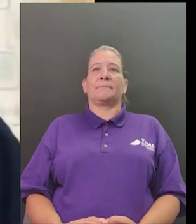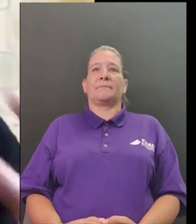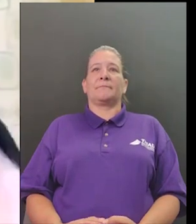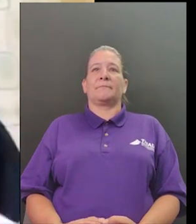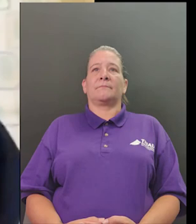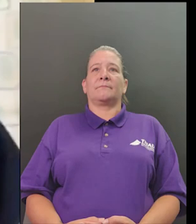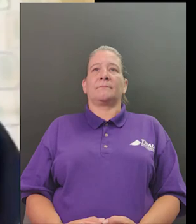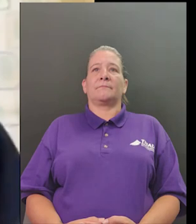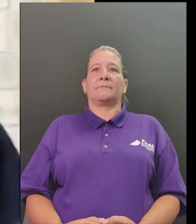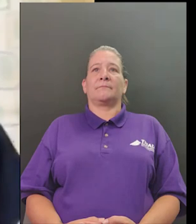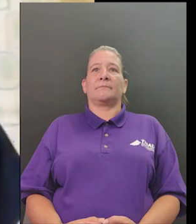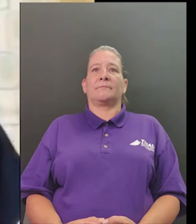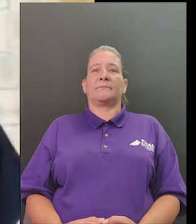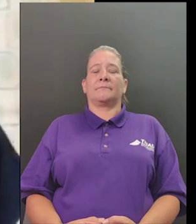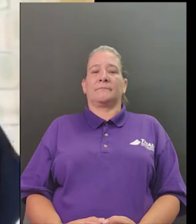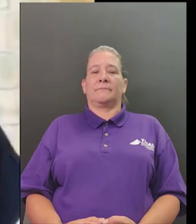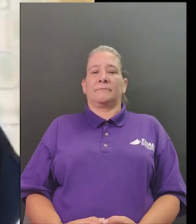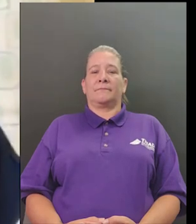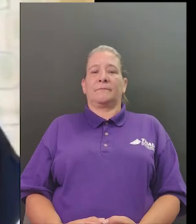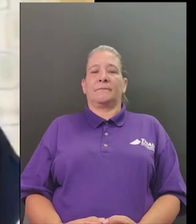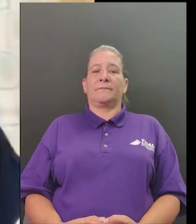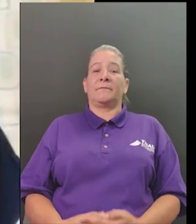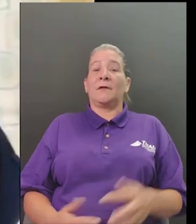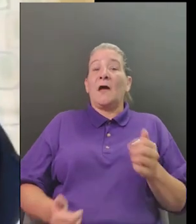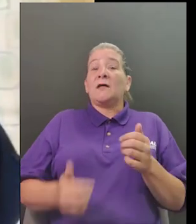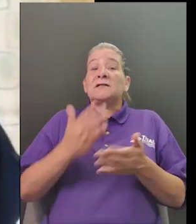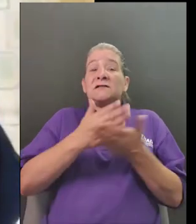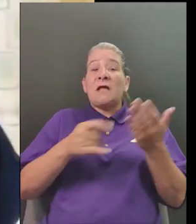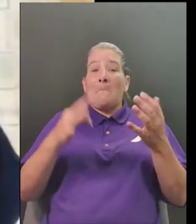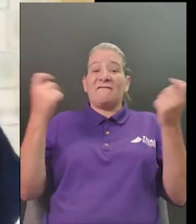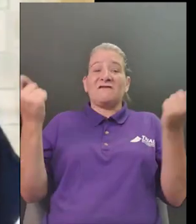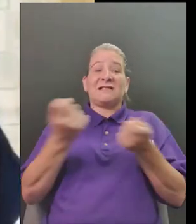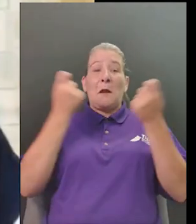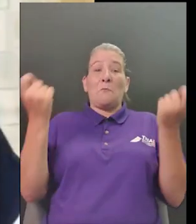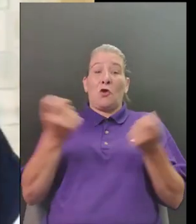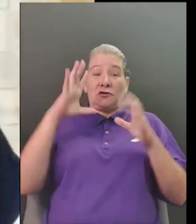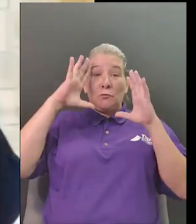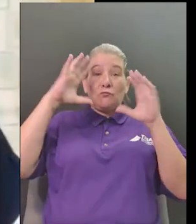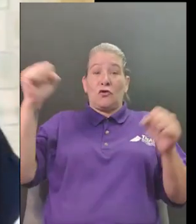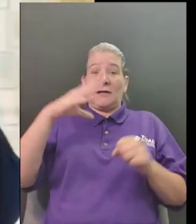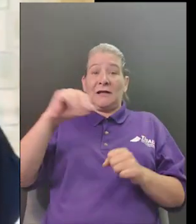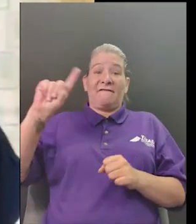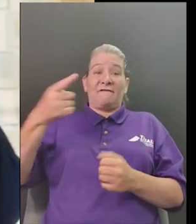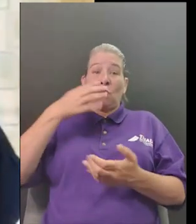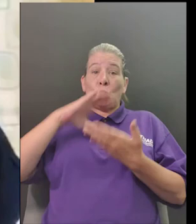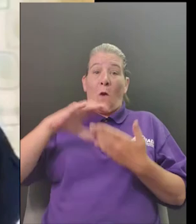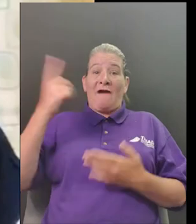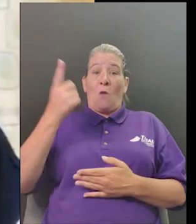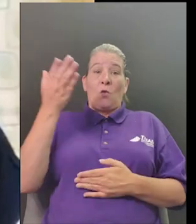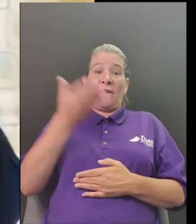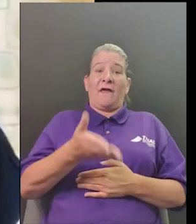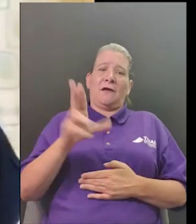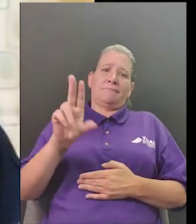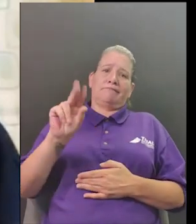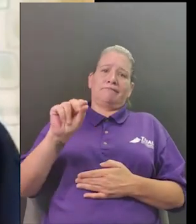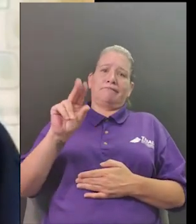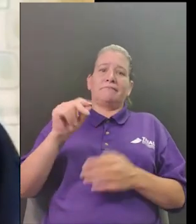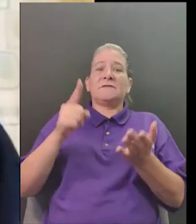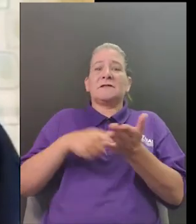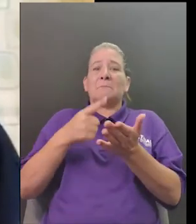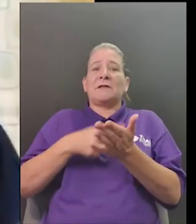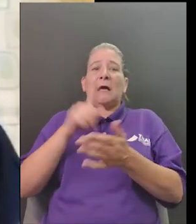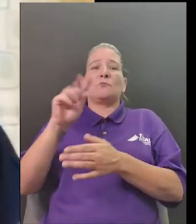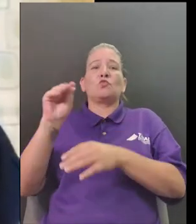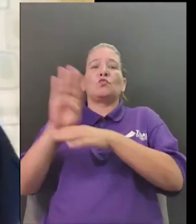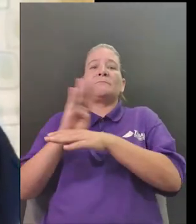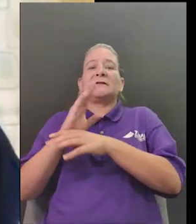the information for our art activity tonight um so you can follow along as well as some information about the